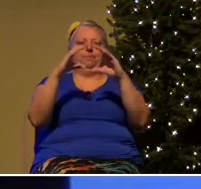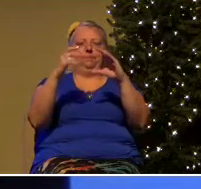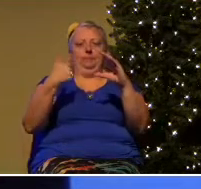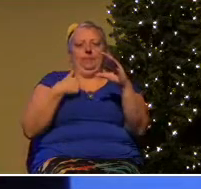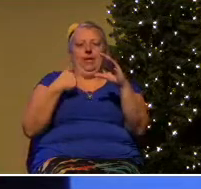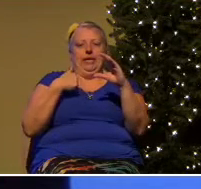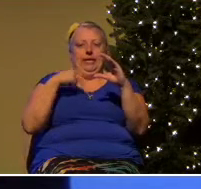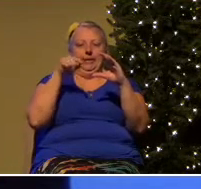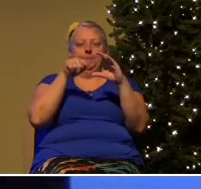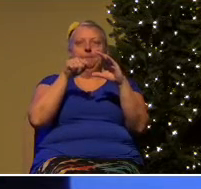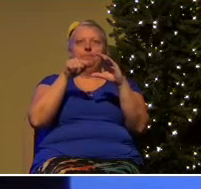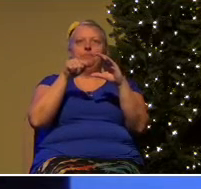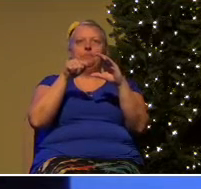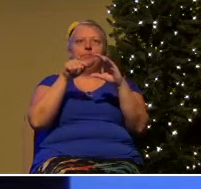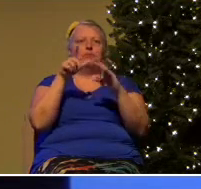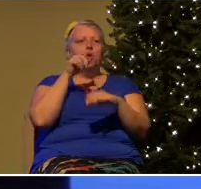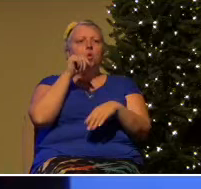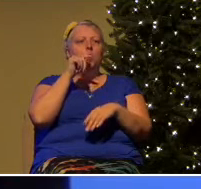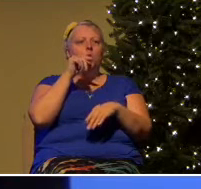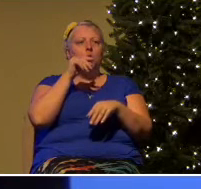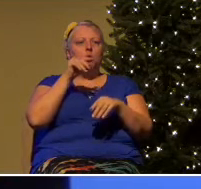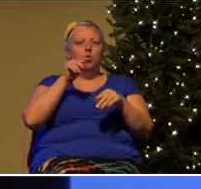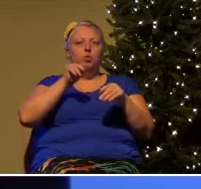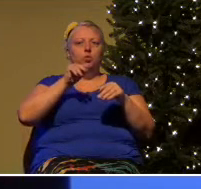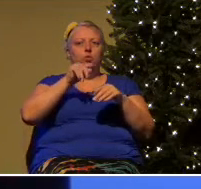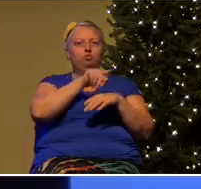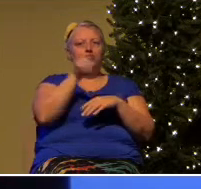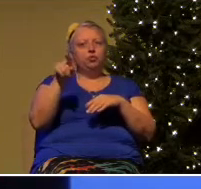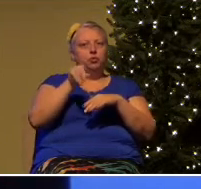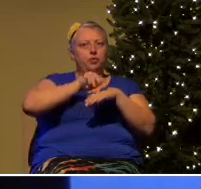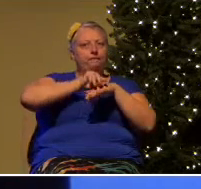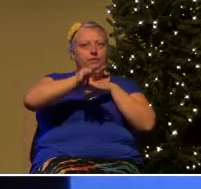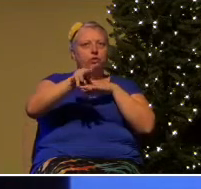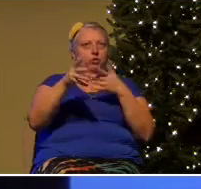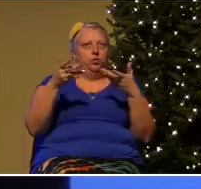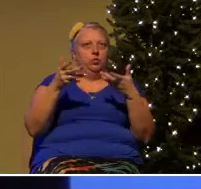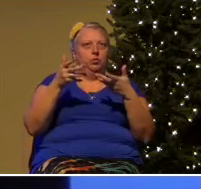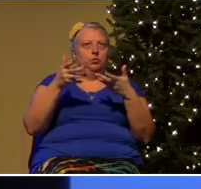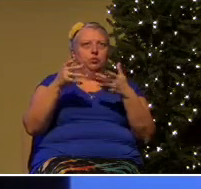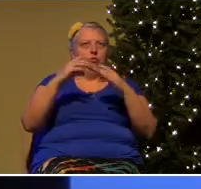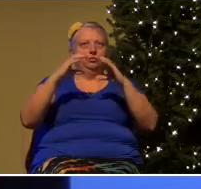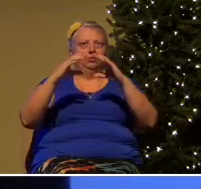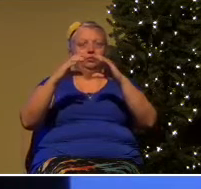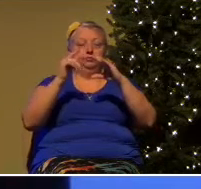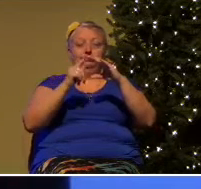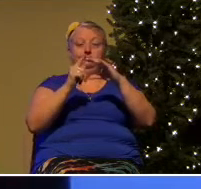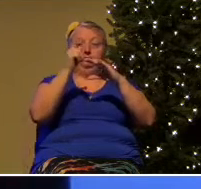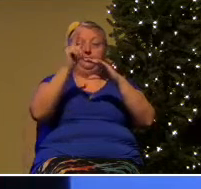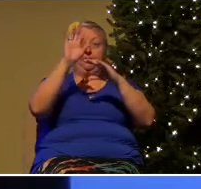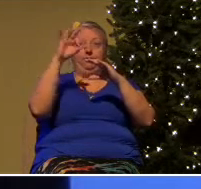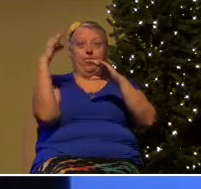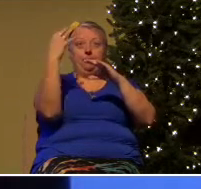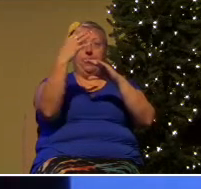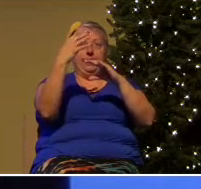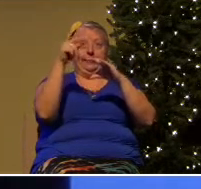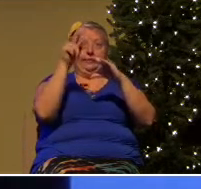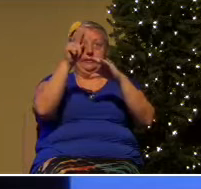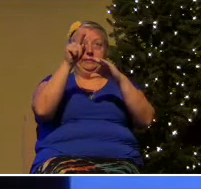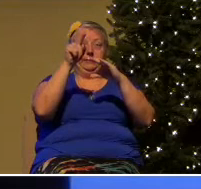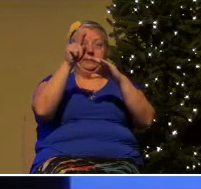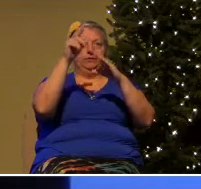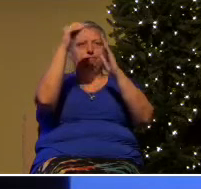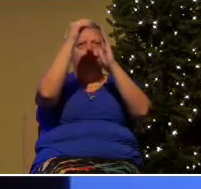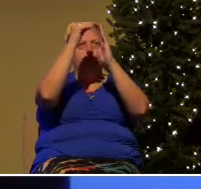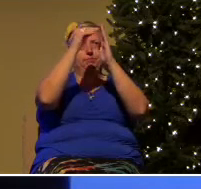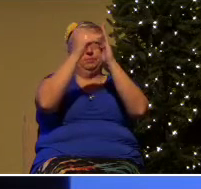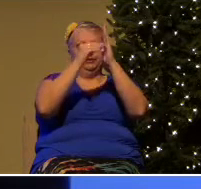sphere of influence that God puts in your heart? So you start with family members. Write down their names.